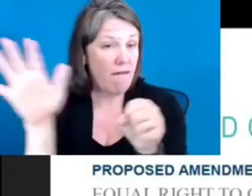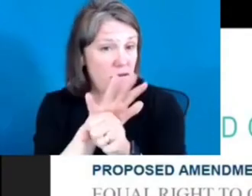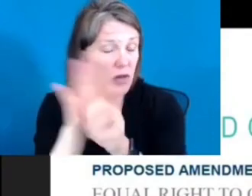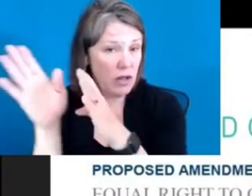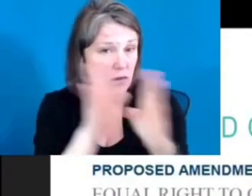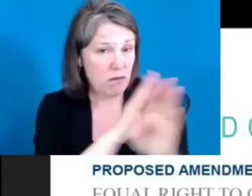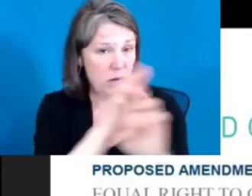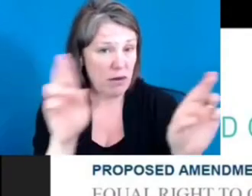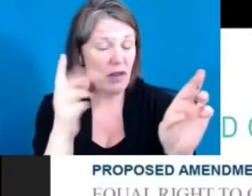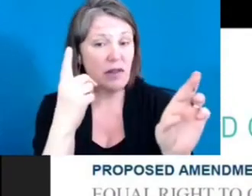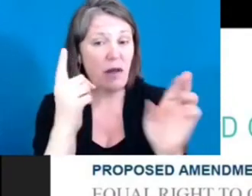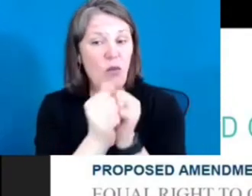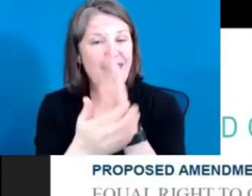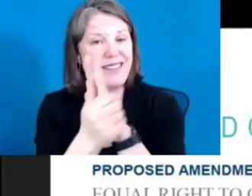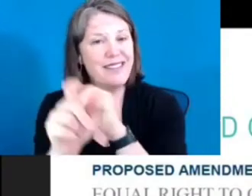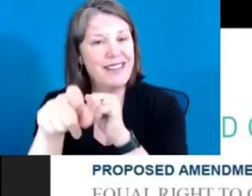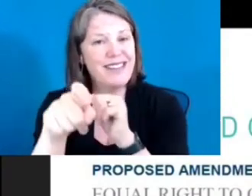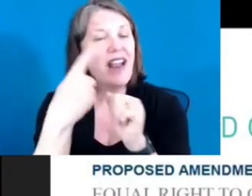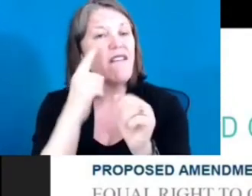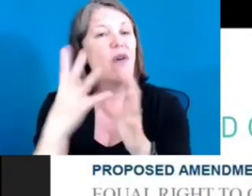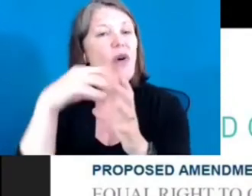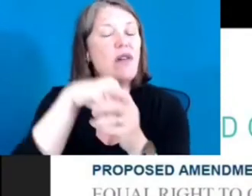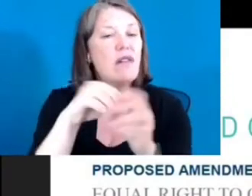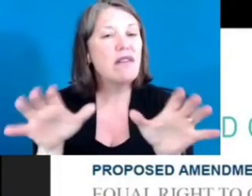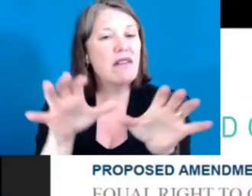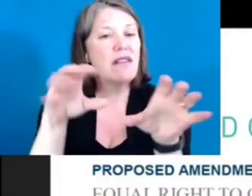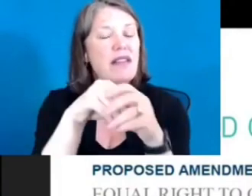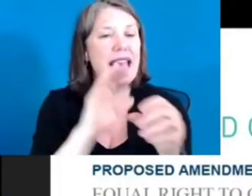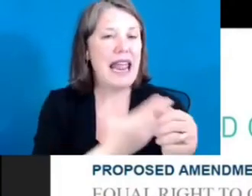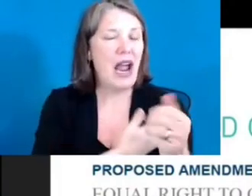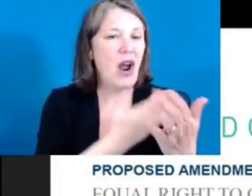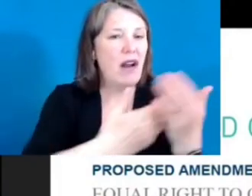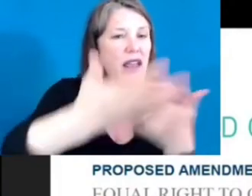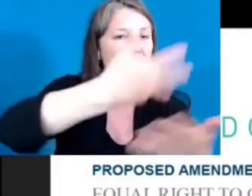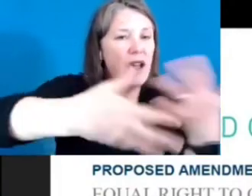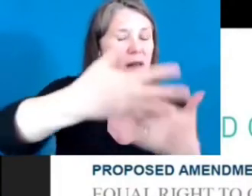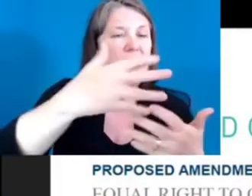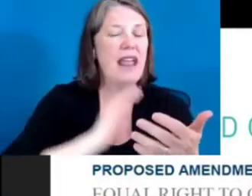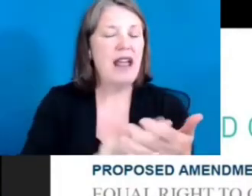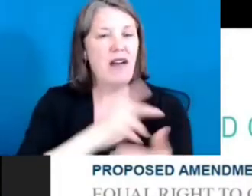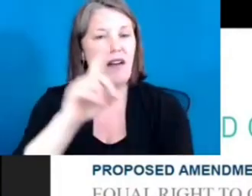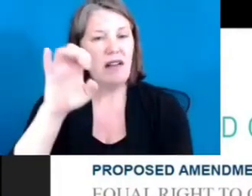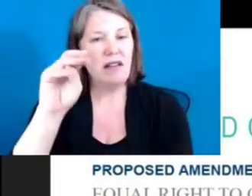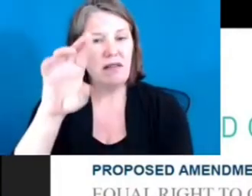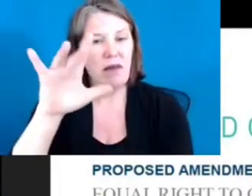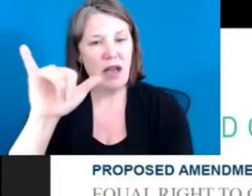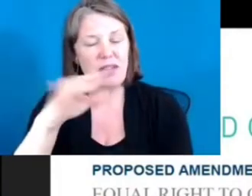in our economy, our democracy, and society. So that's the